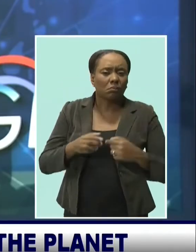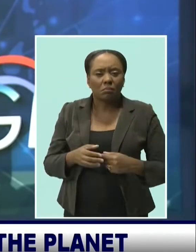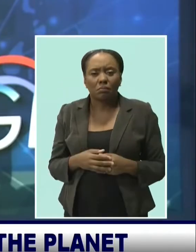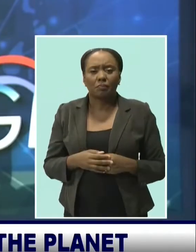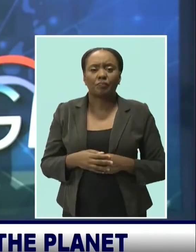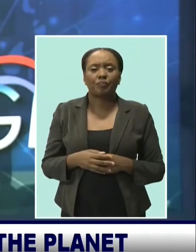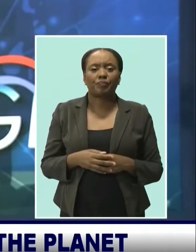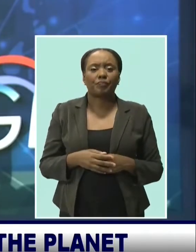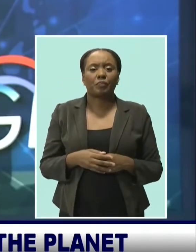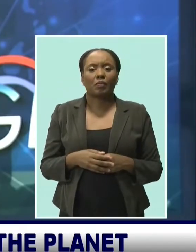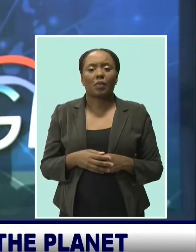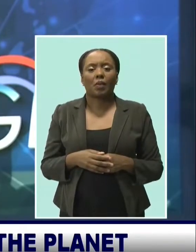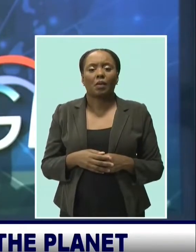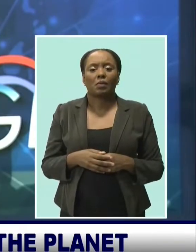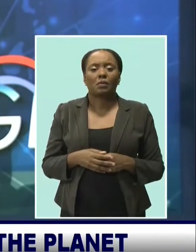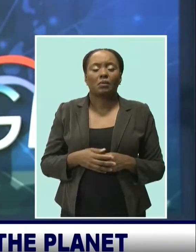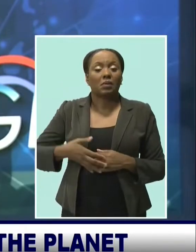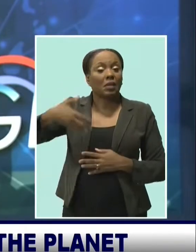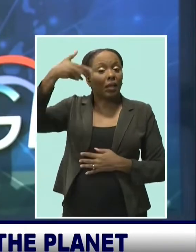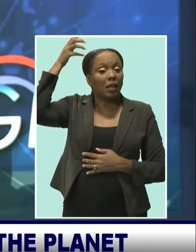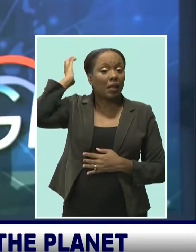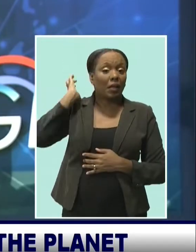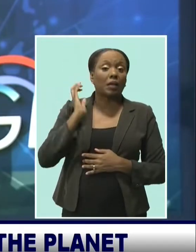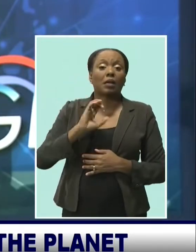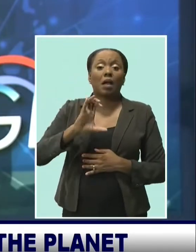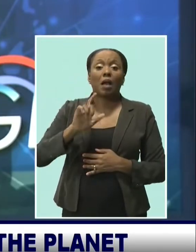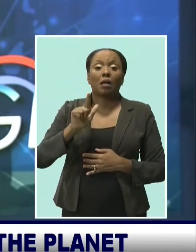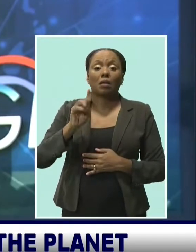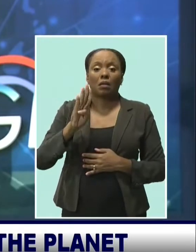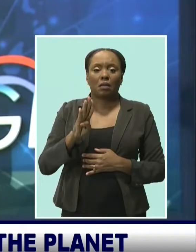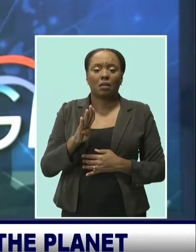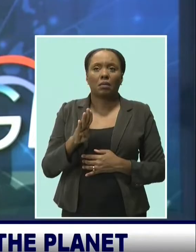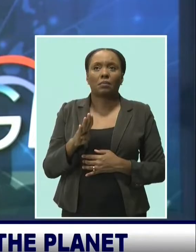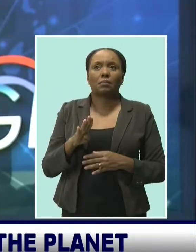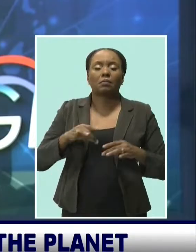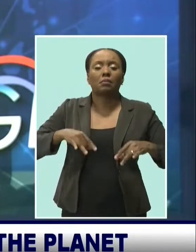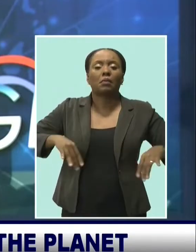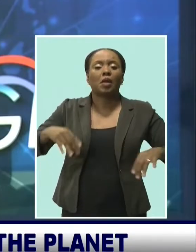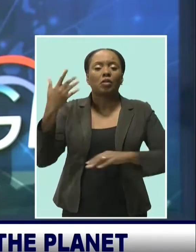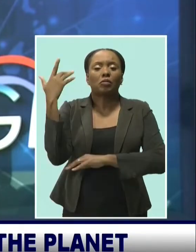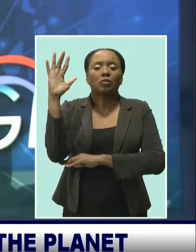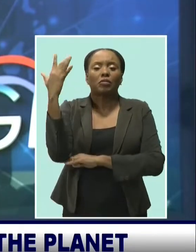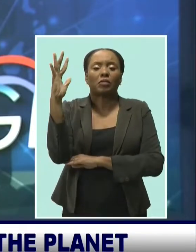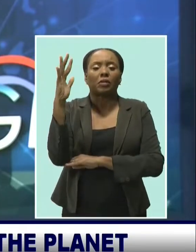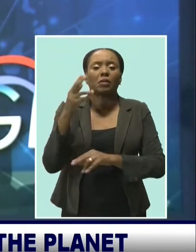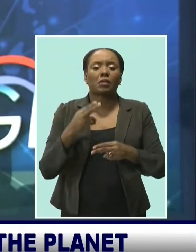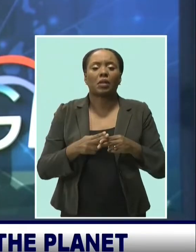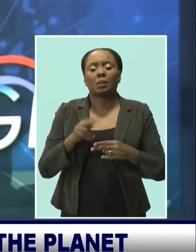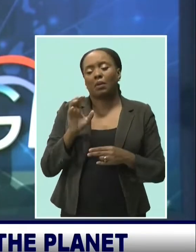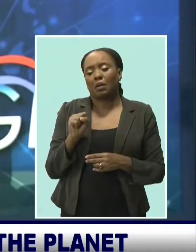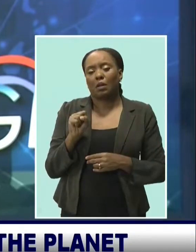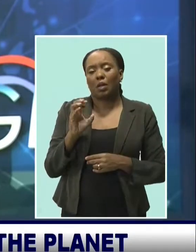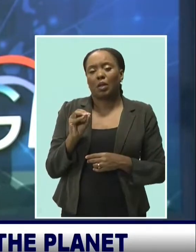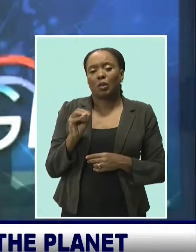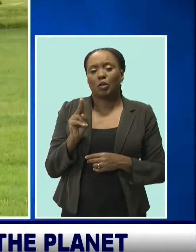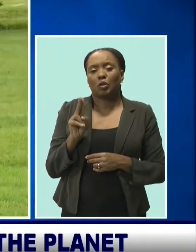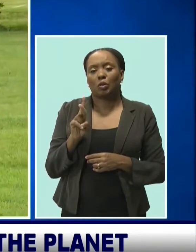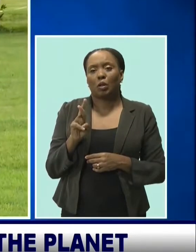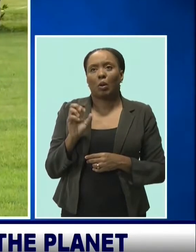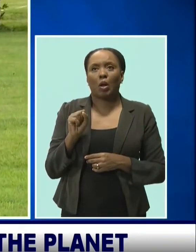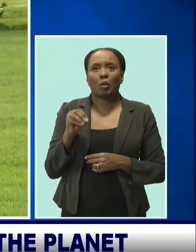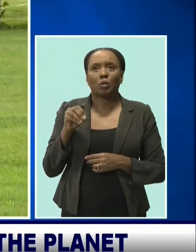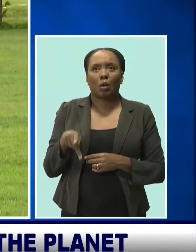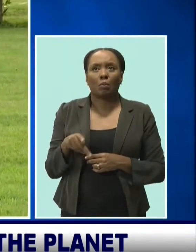He made these remarks as members of the Lions Club of Barbados planted a soursop tree in the National Botanical Gardens as part of their